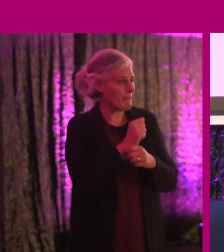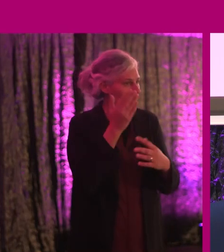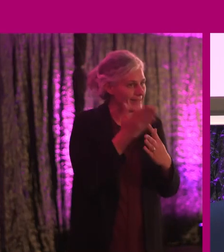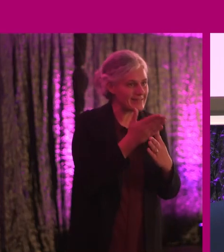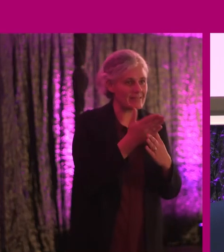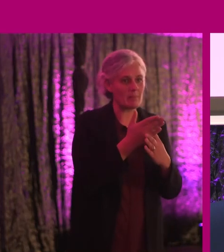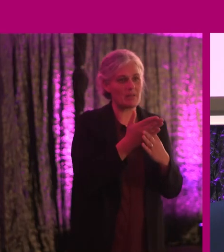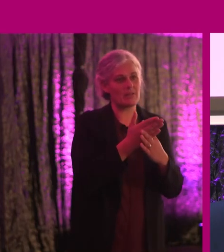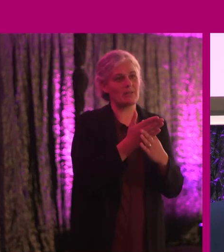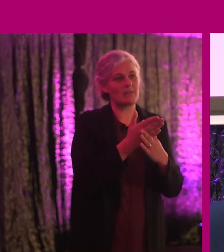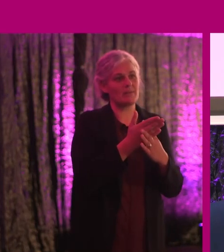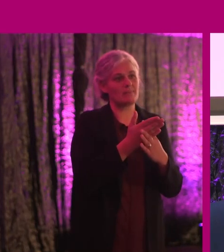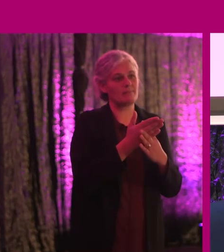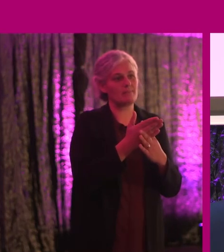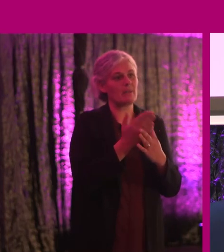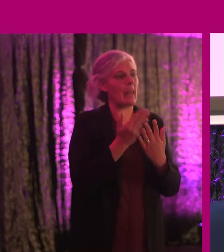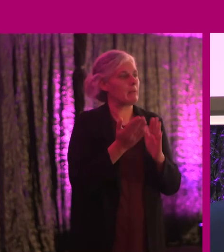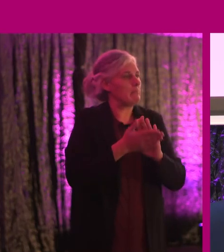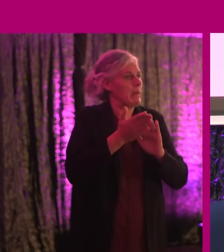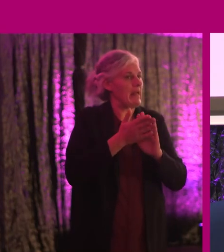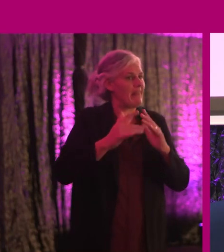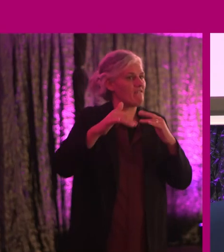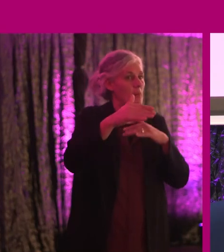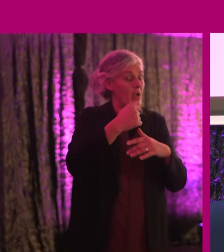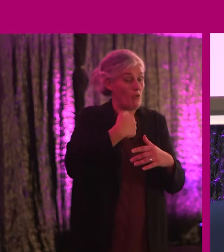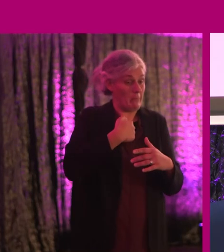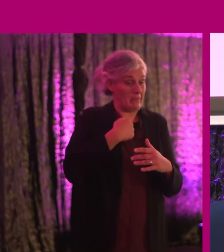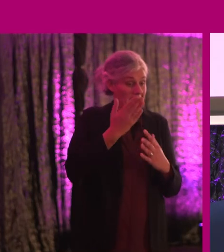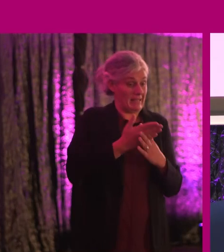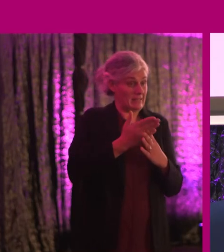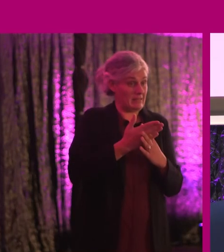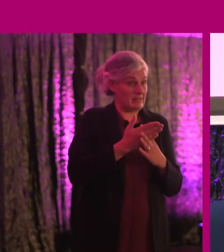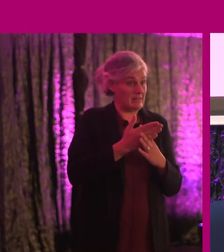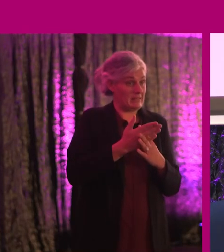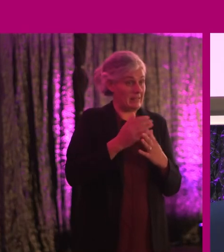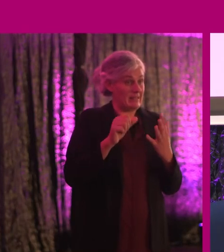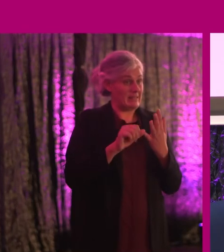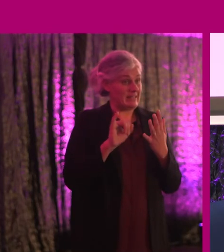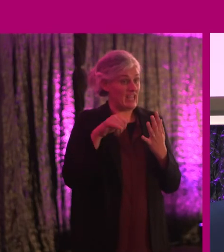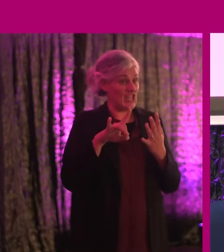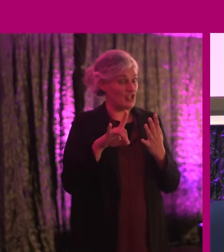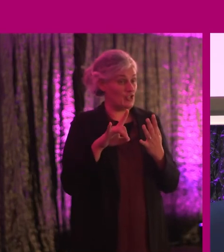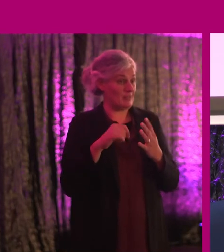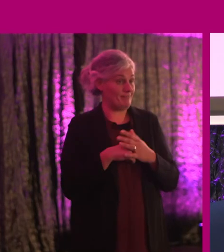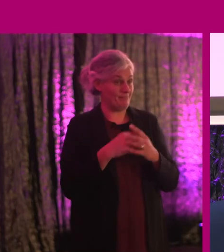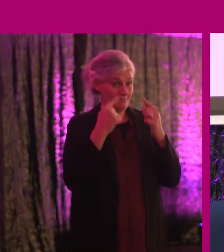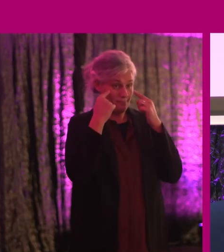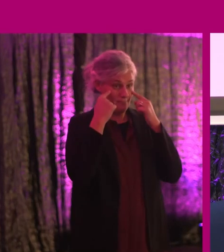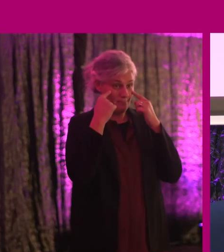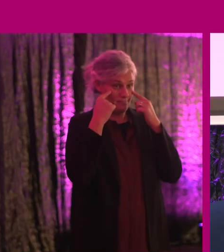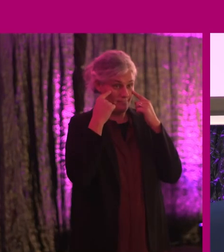you know, like the built environment. For me, accessibility is the six inches between our ears if our head is that small or big.